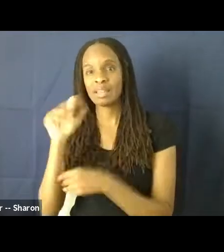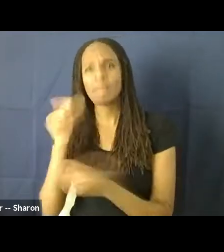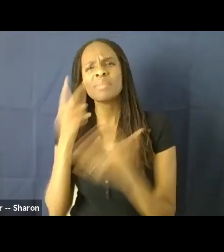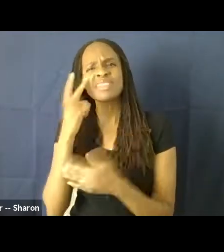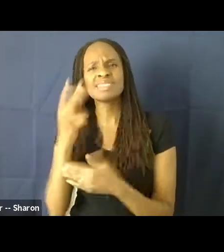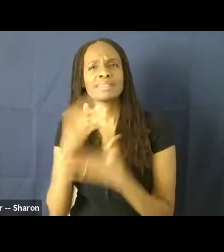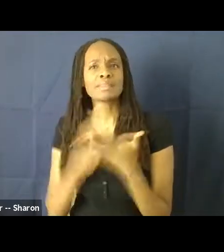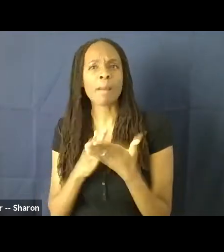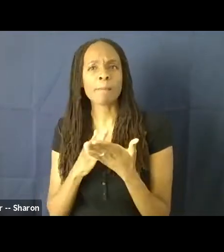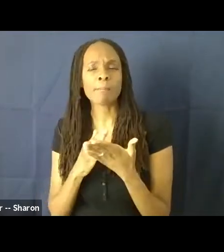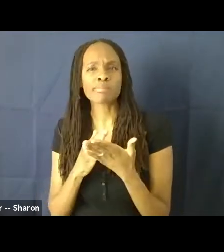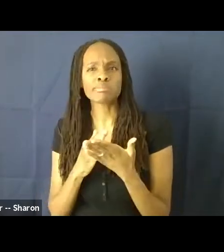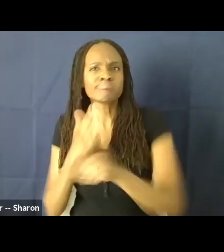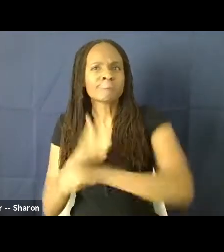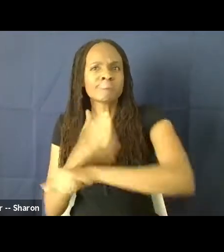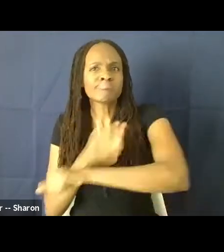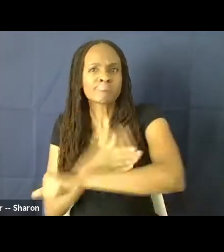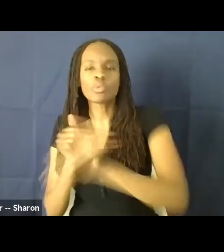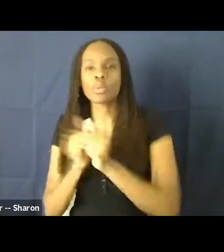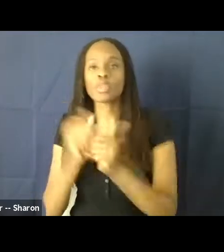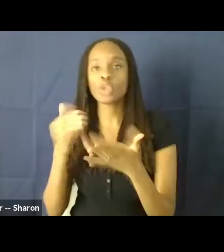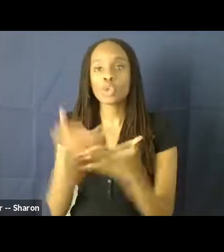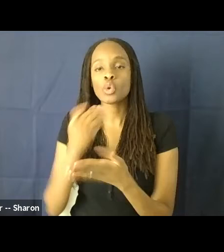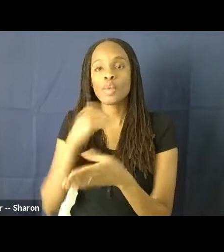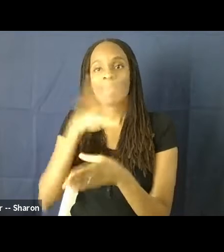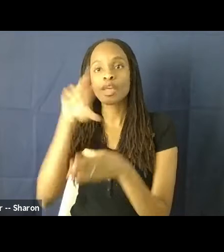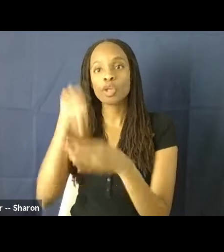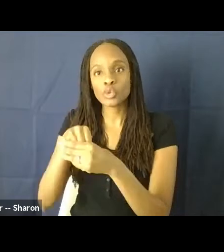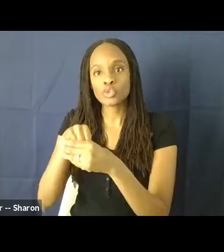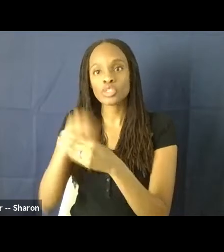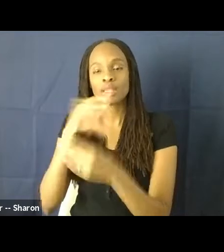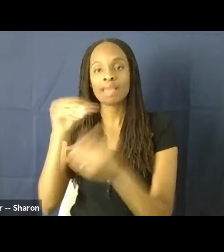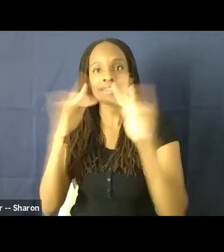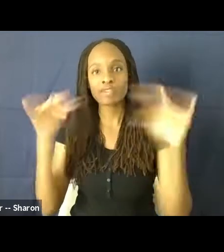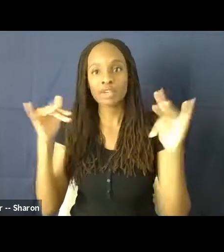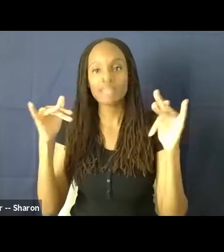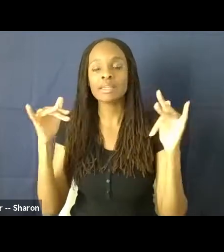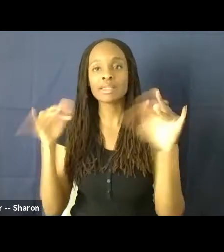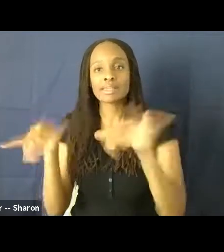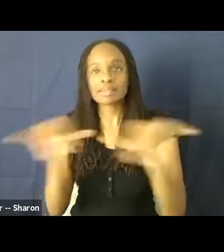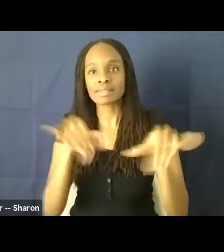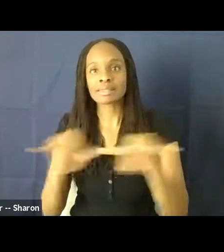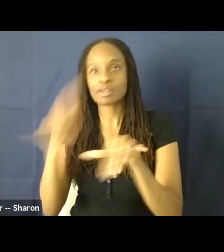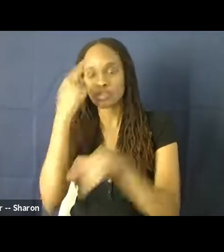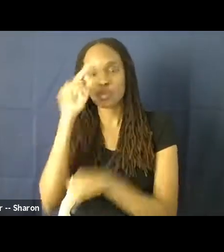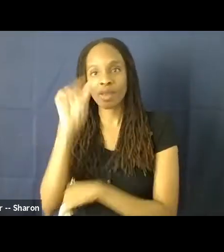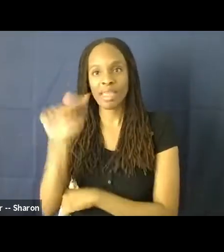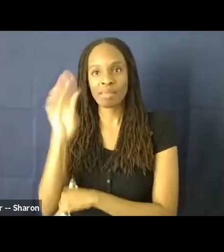the new inclusion and diversity standards for ABC. That was, I think,